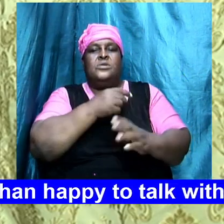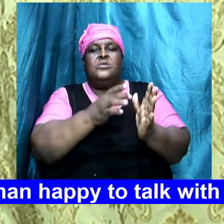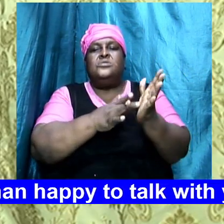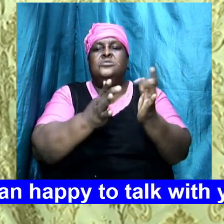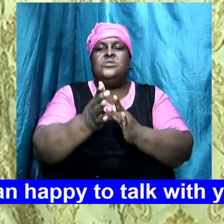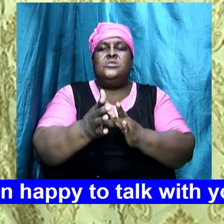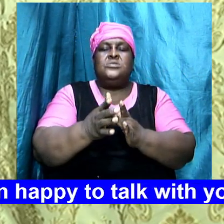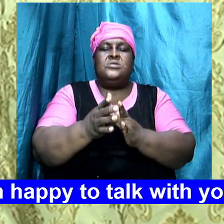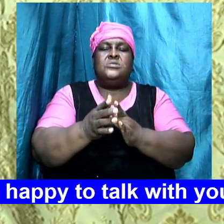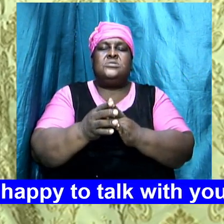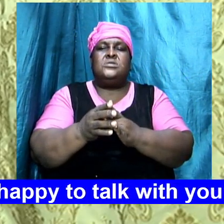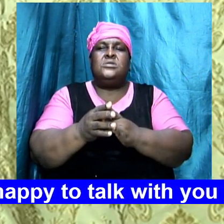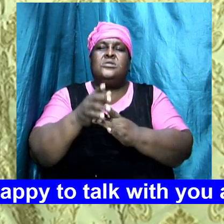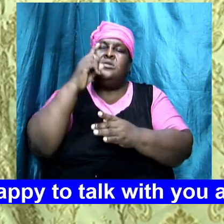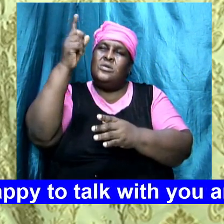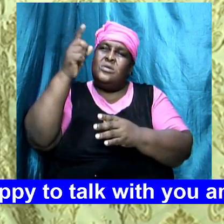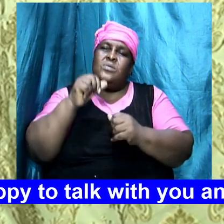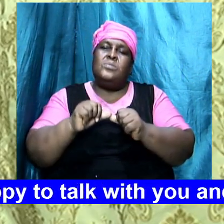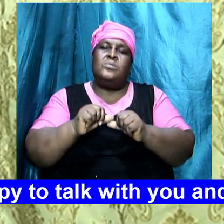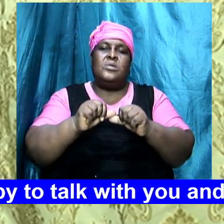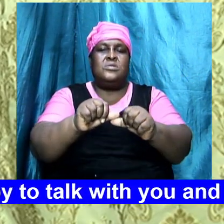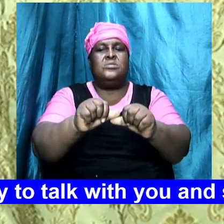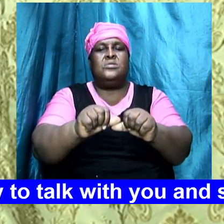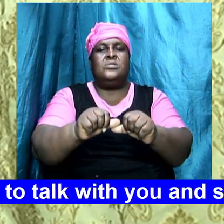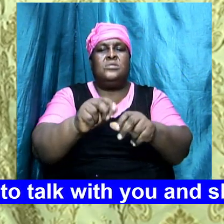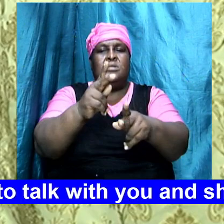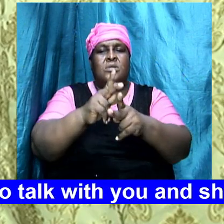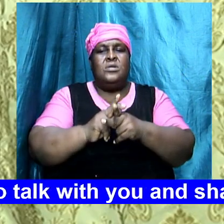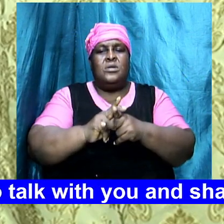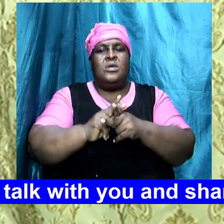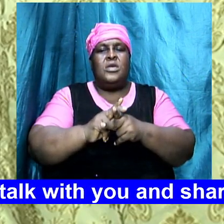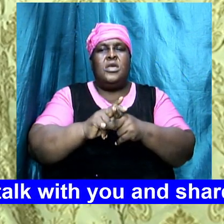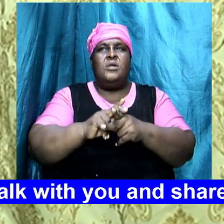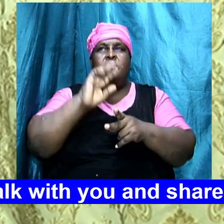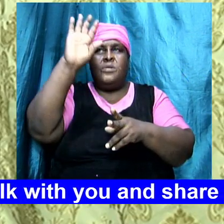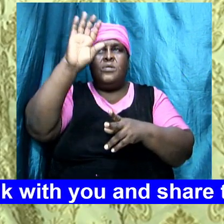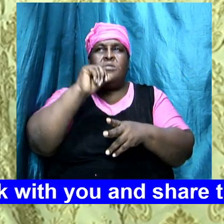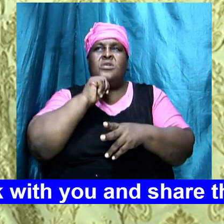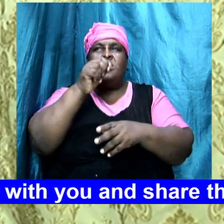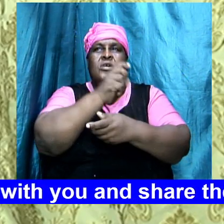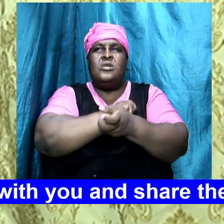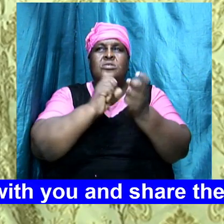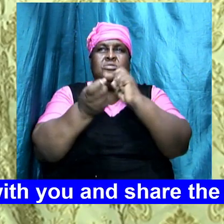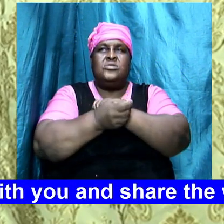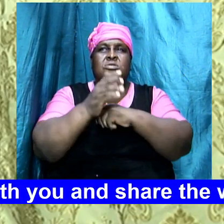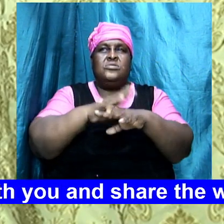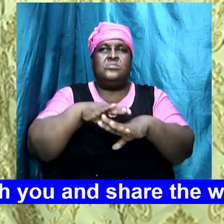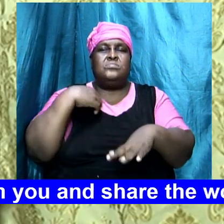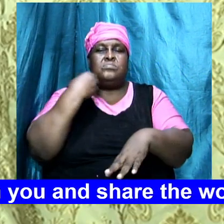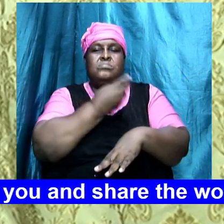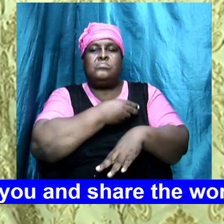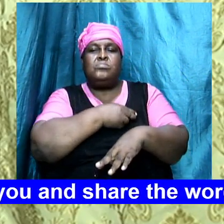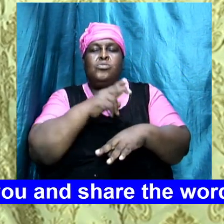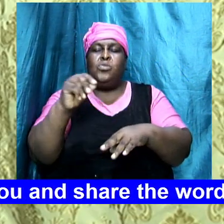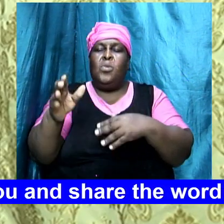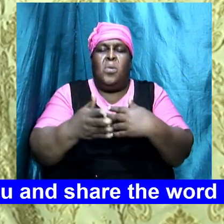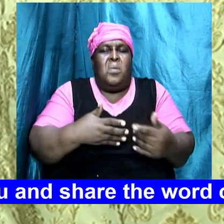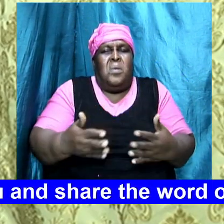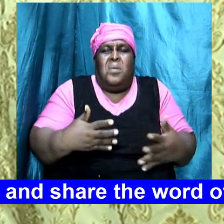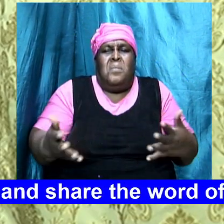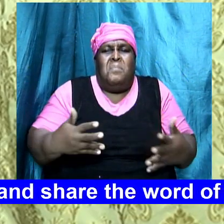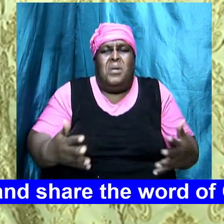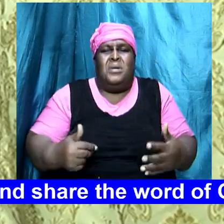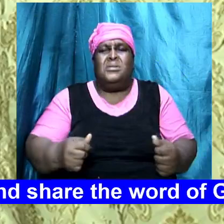amen and that you will continue God to keep your unchanging hands upon us irrespective of which